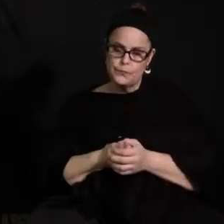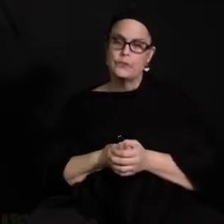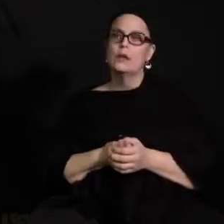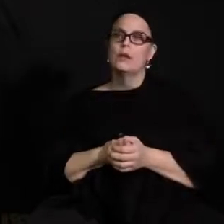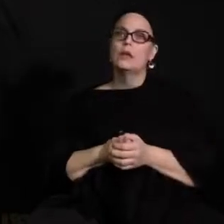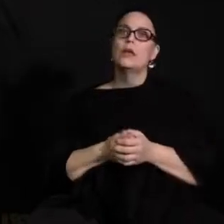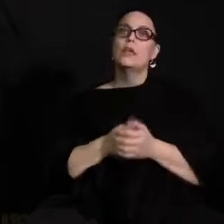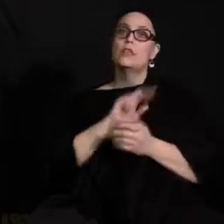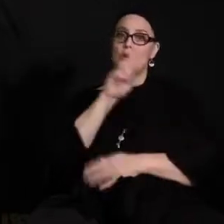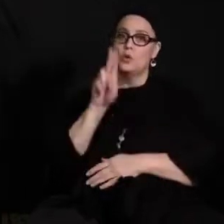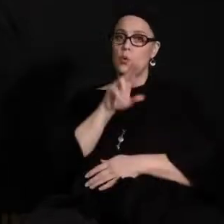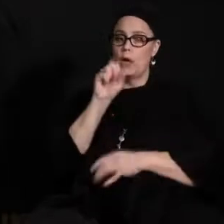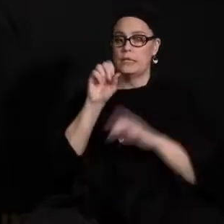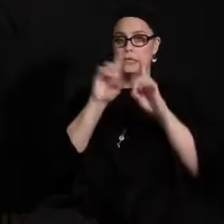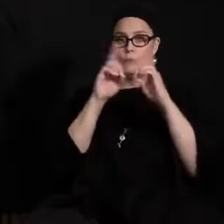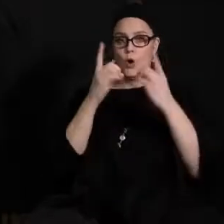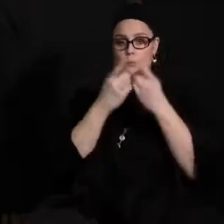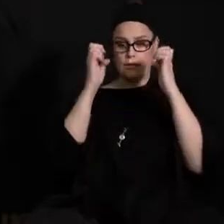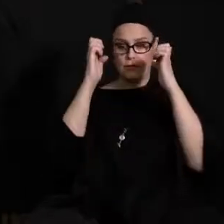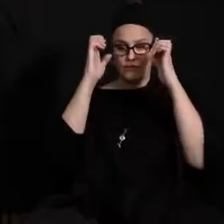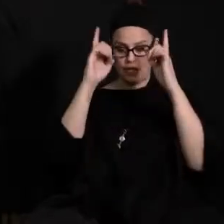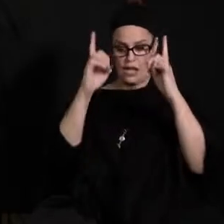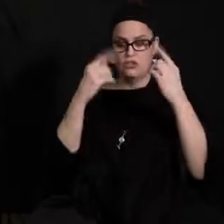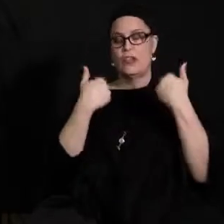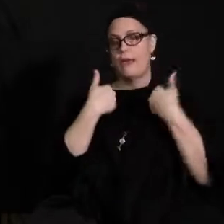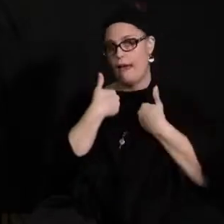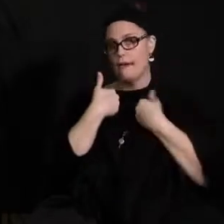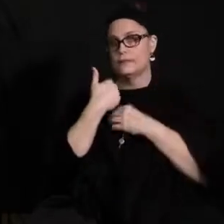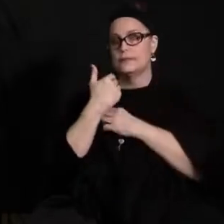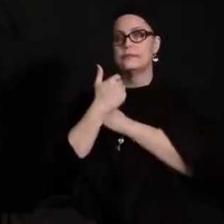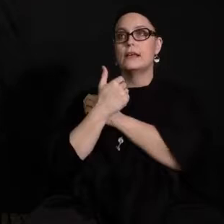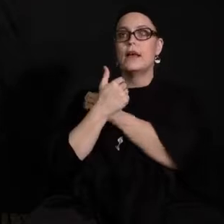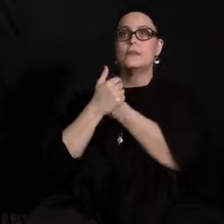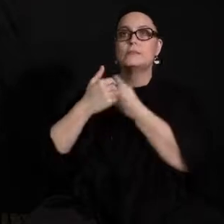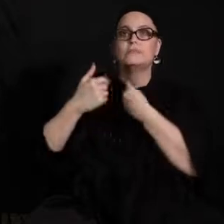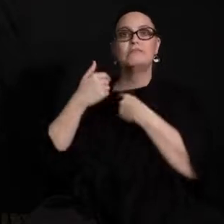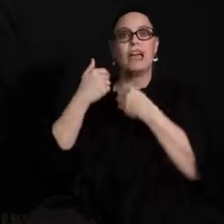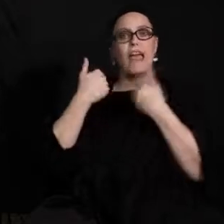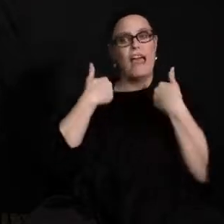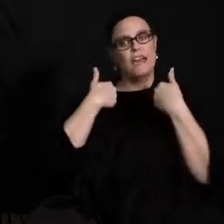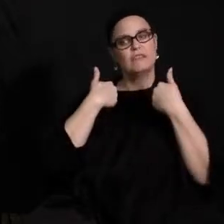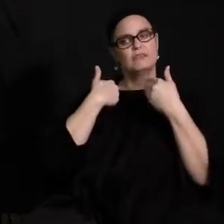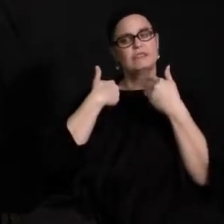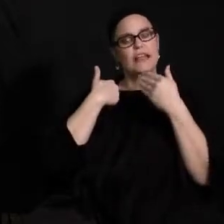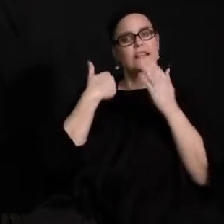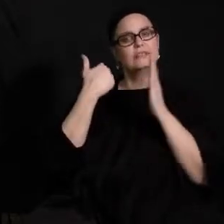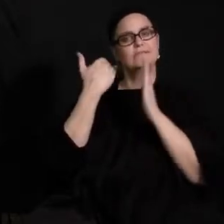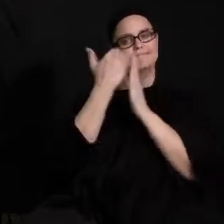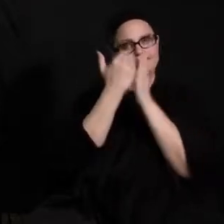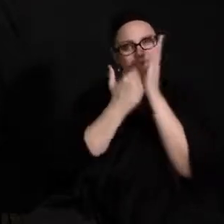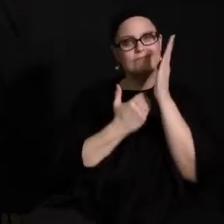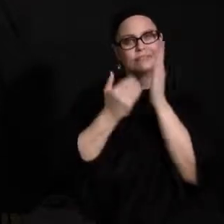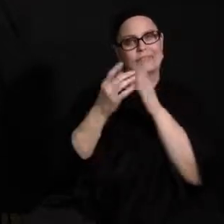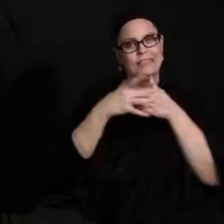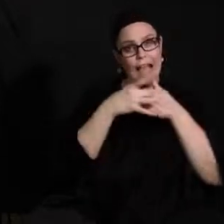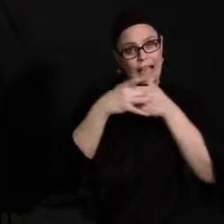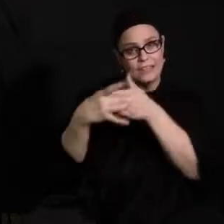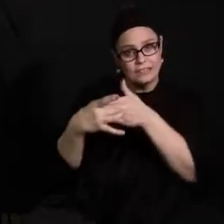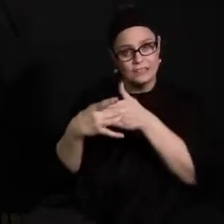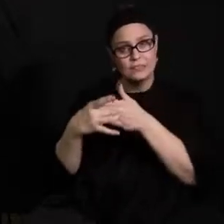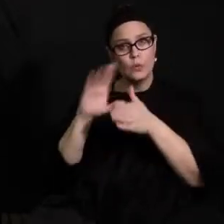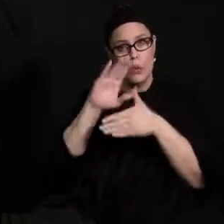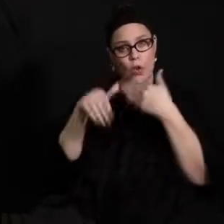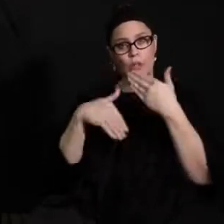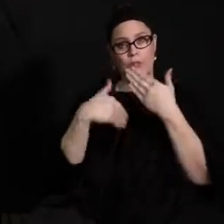The U.S. of Education has given guidance to the states and that guidance is in the